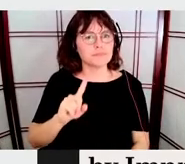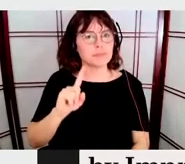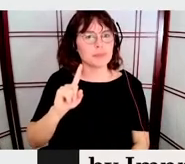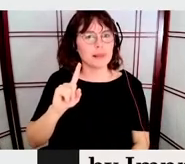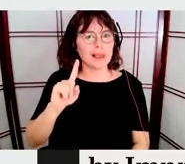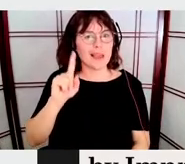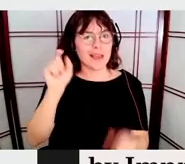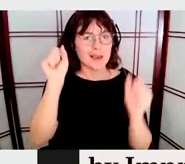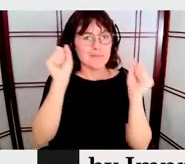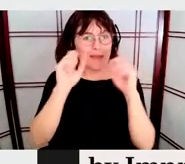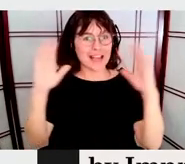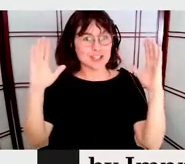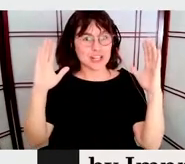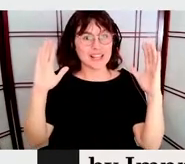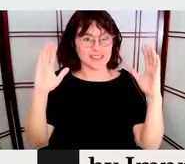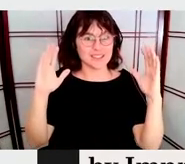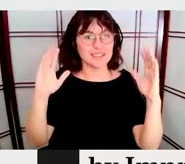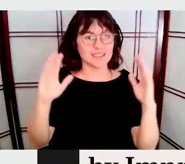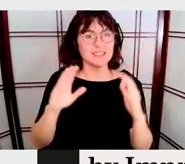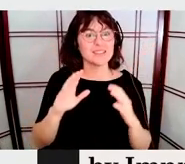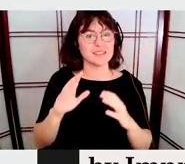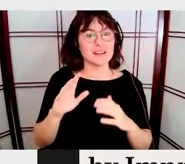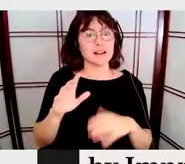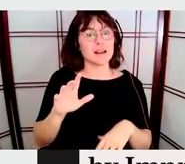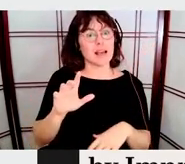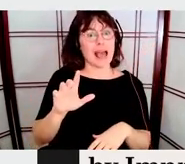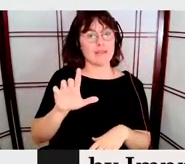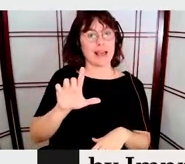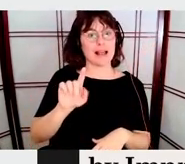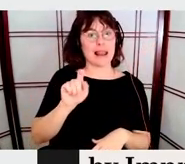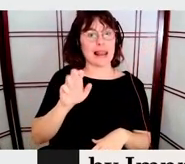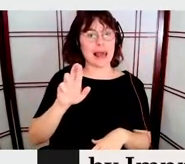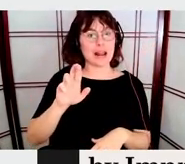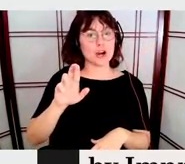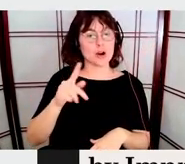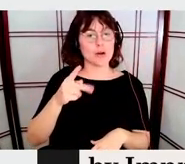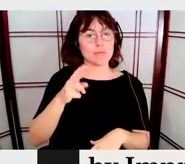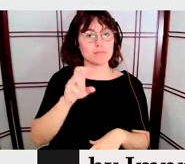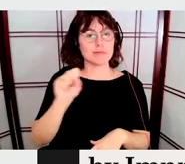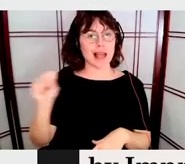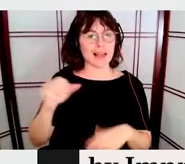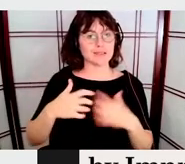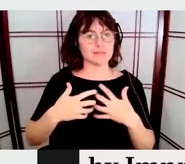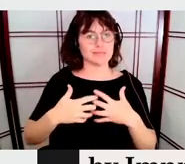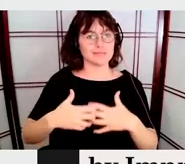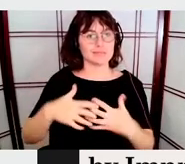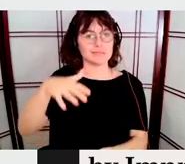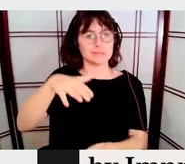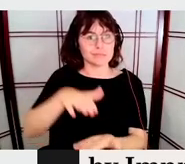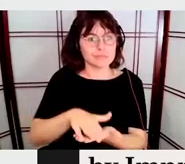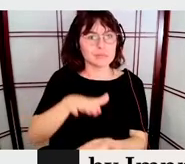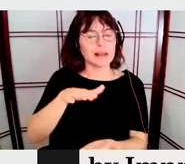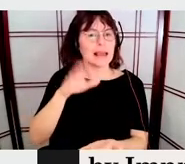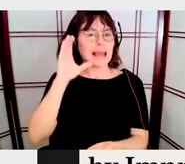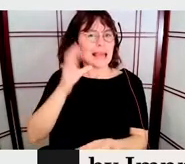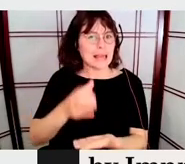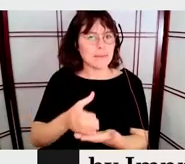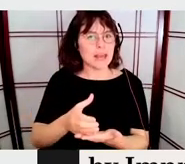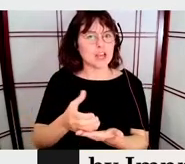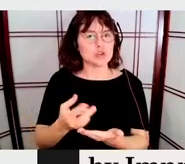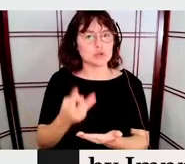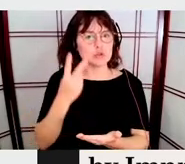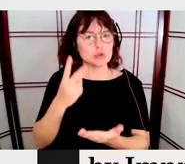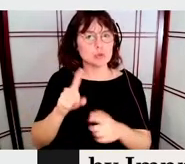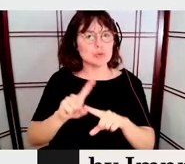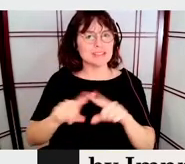actually type on a letterpress, and then image has to be done in two separate places. But if you do the